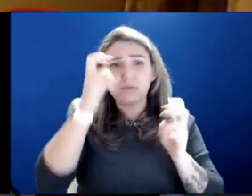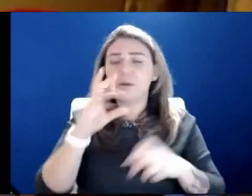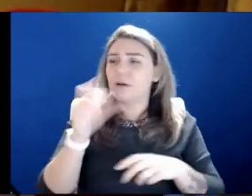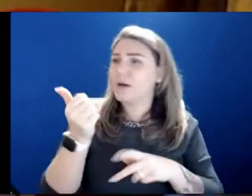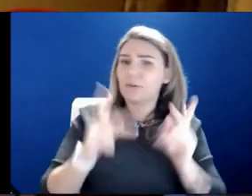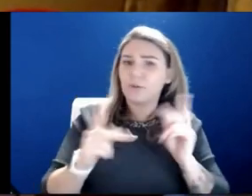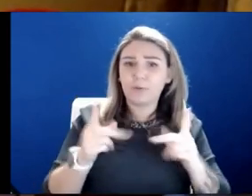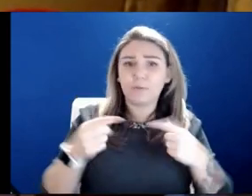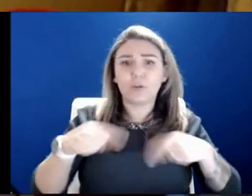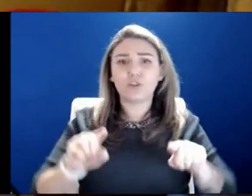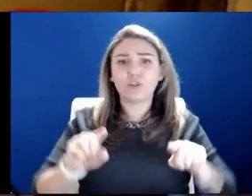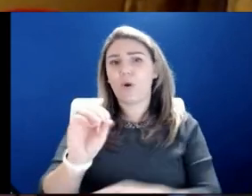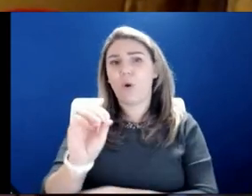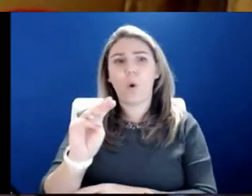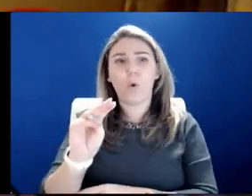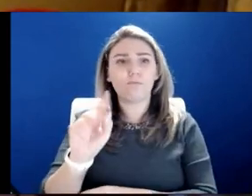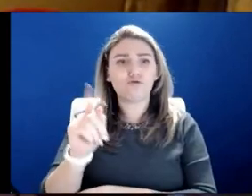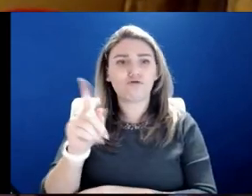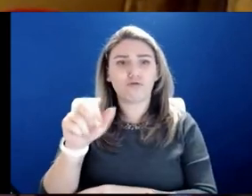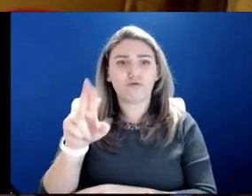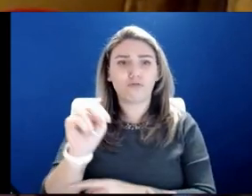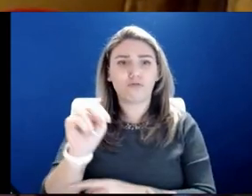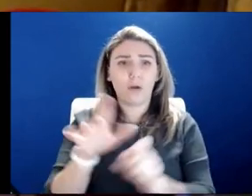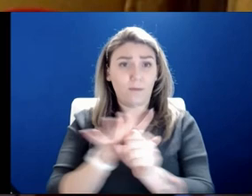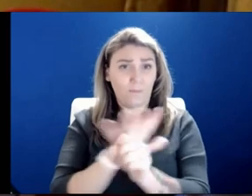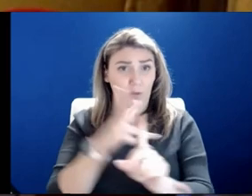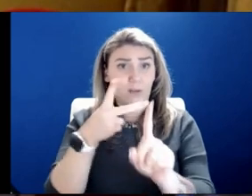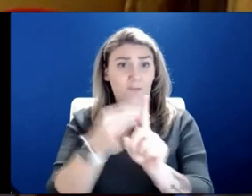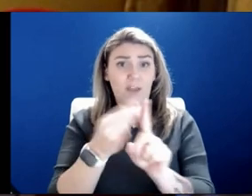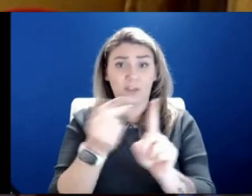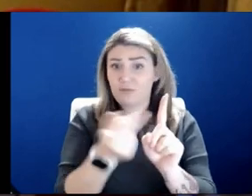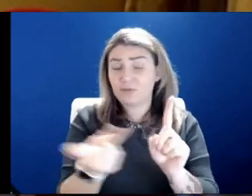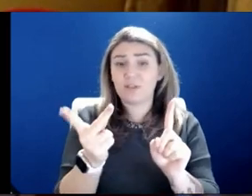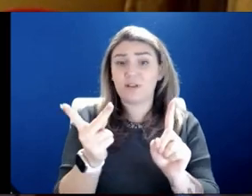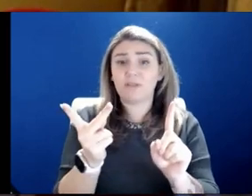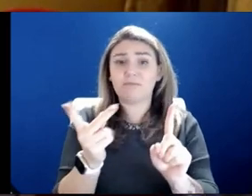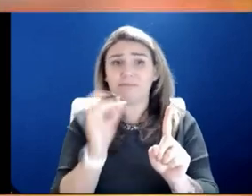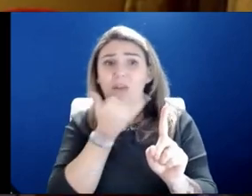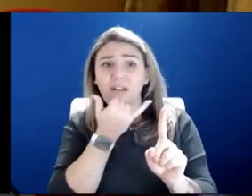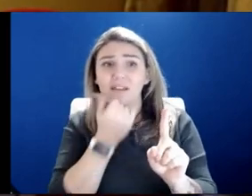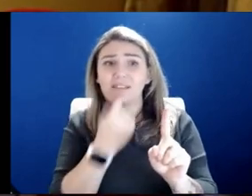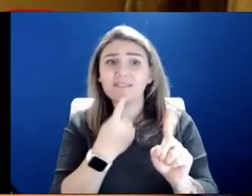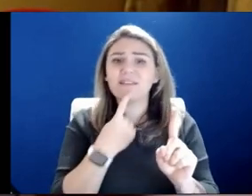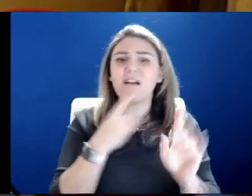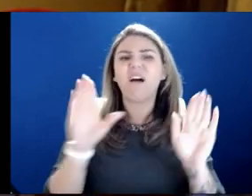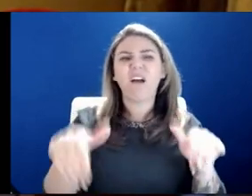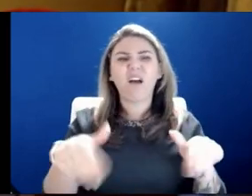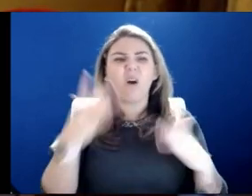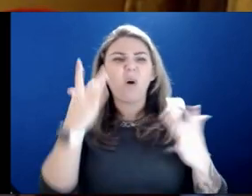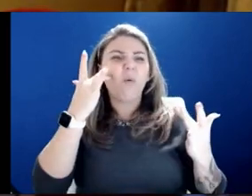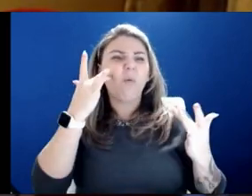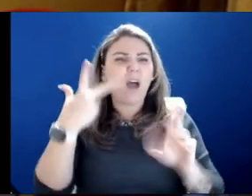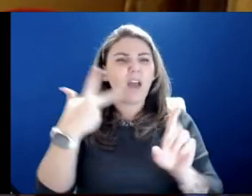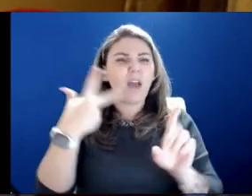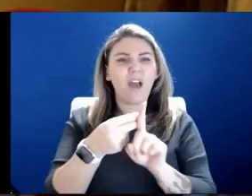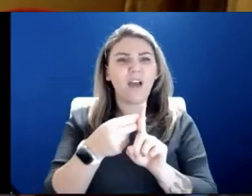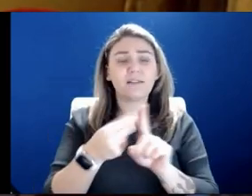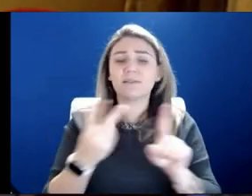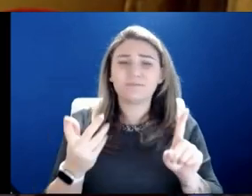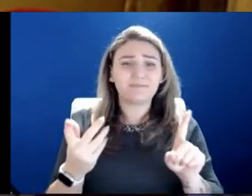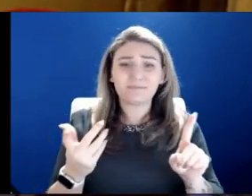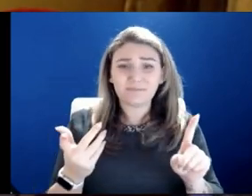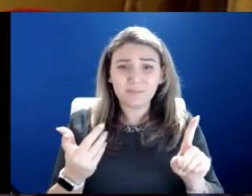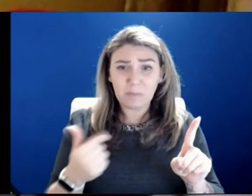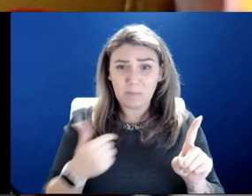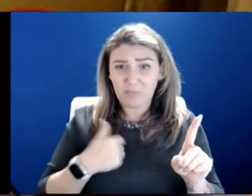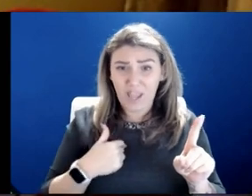Omicron wave who are fully vaxxed, there are some out there who incorrectly say, well, why would I get vaccinated? But, you know, I